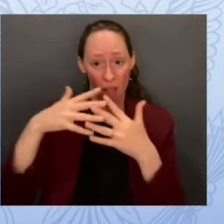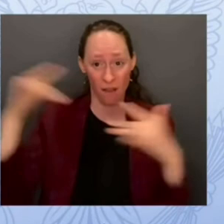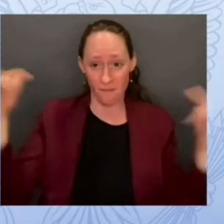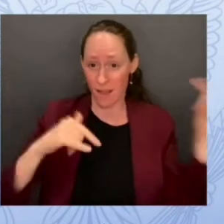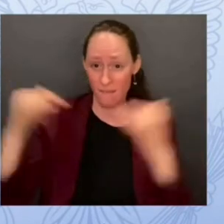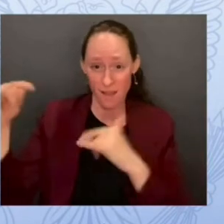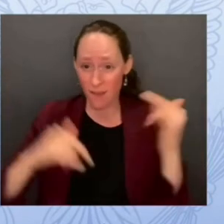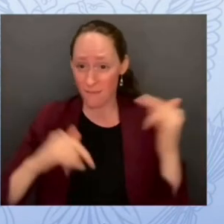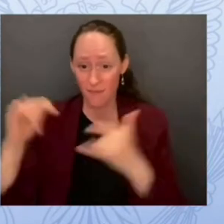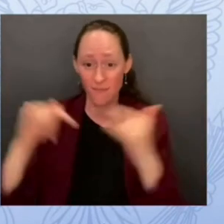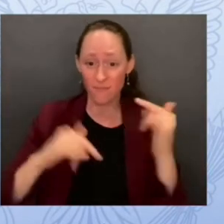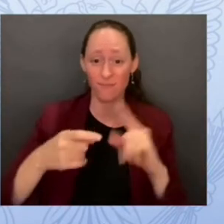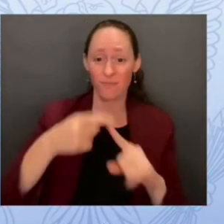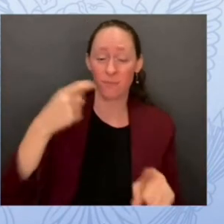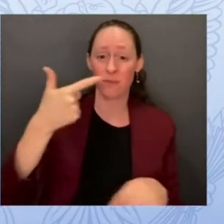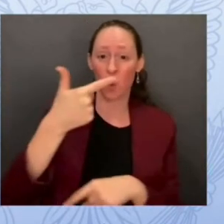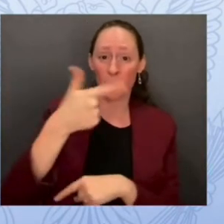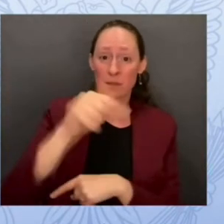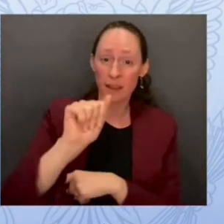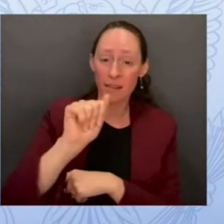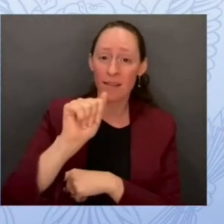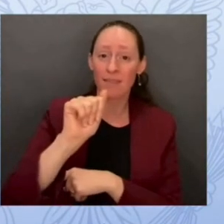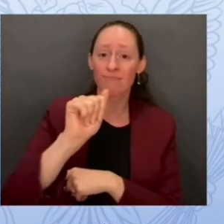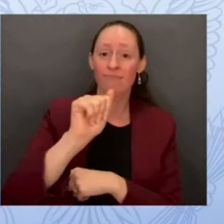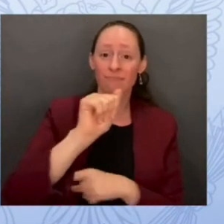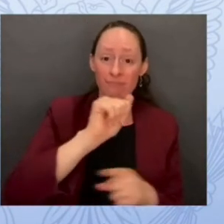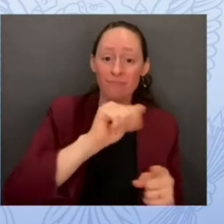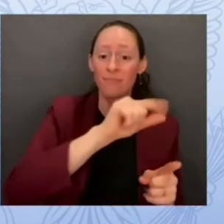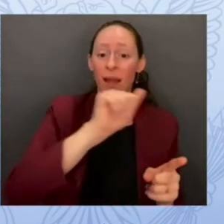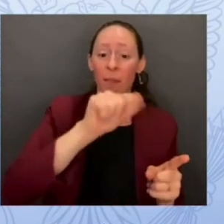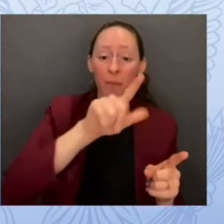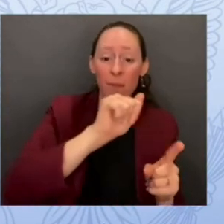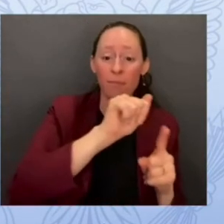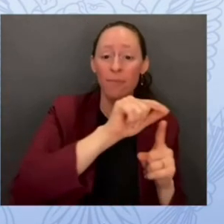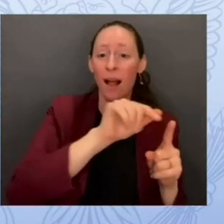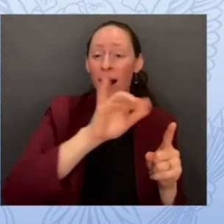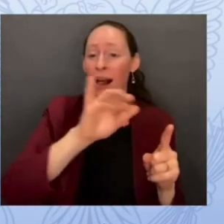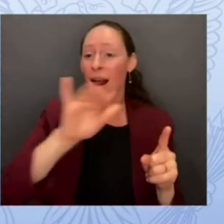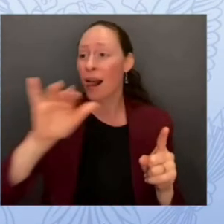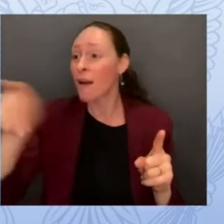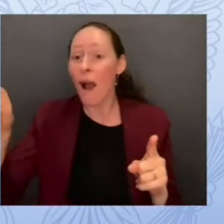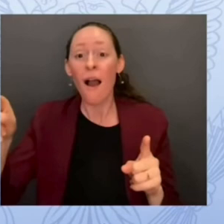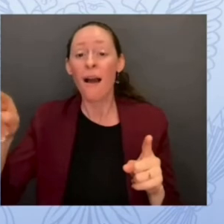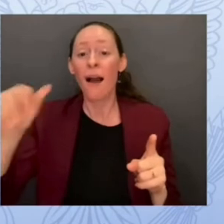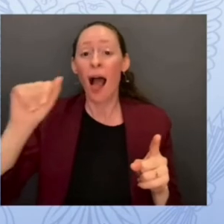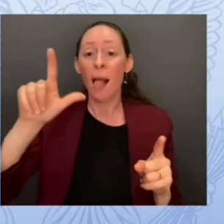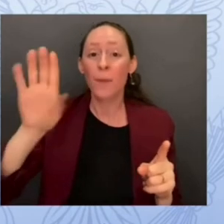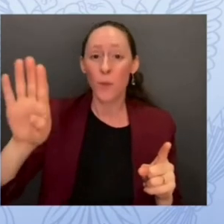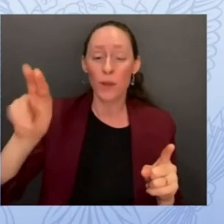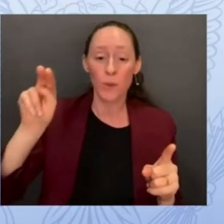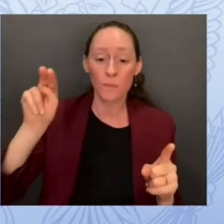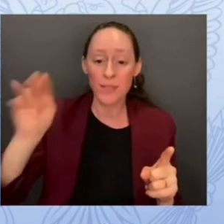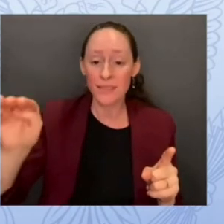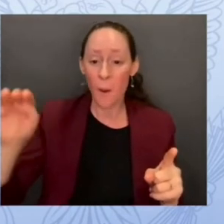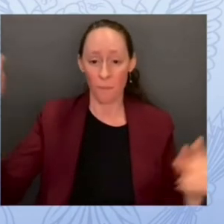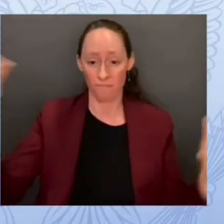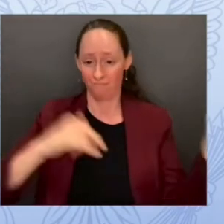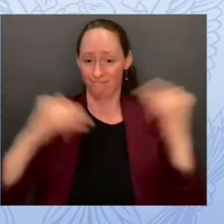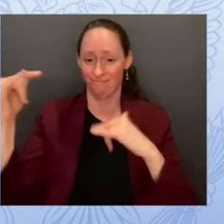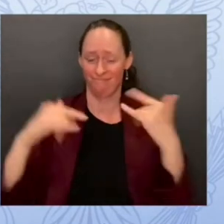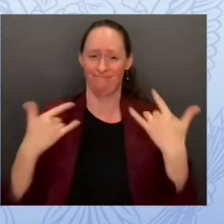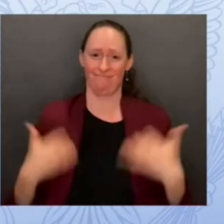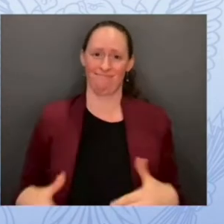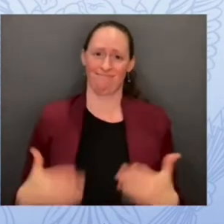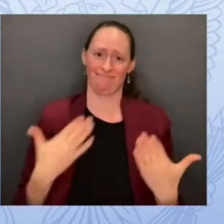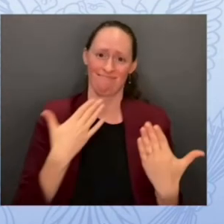to Albuquerque Public Schools mr. Robert Elder a thank you to all the school superintendents who have traveled here to be